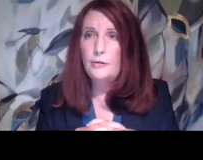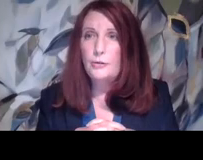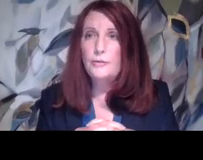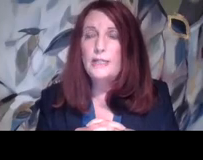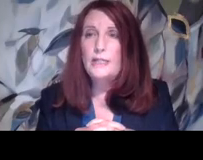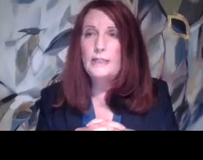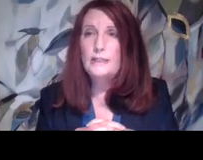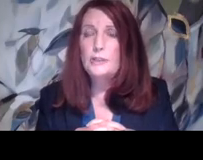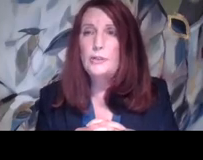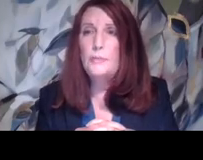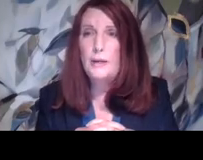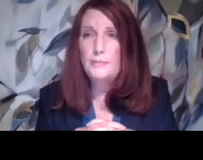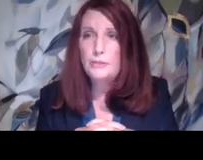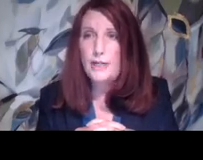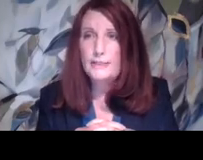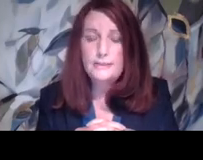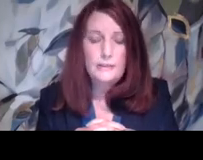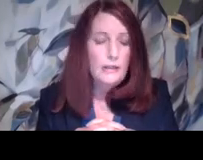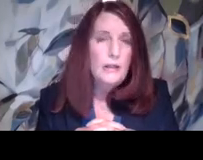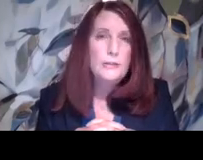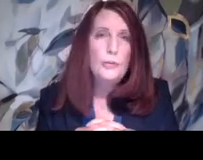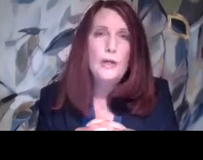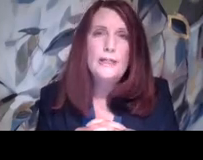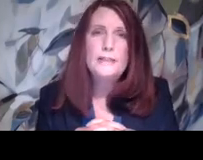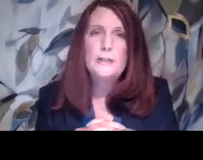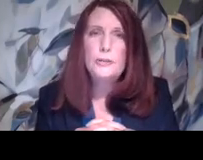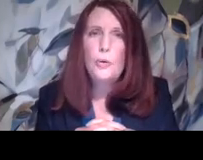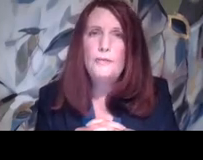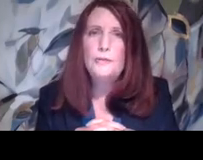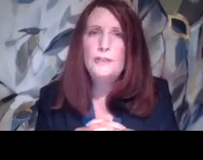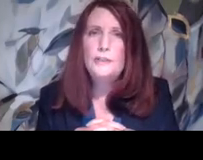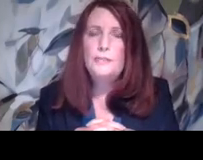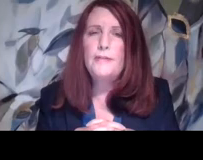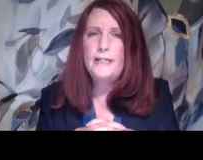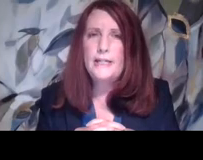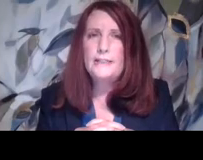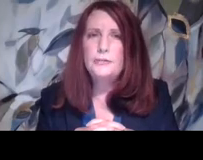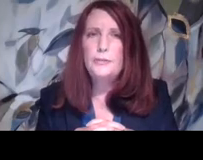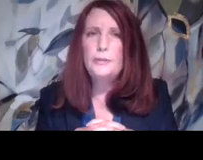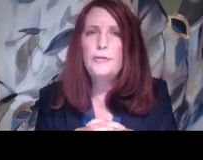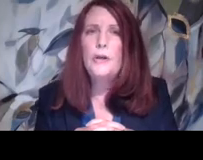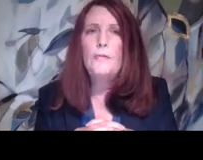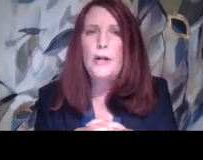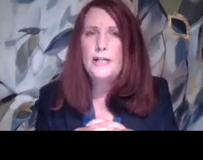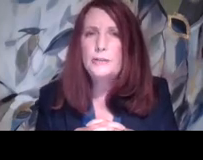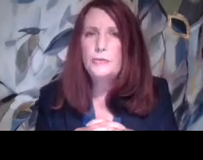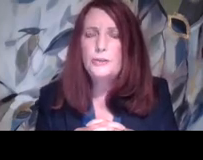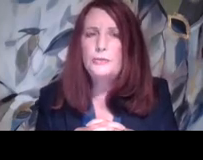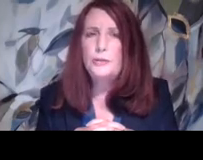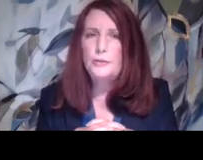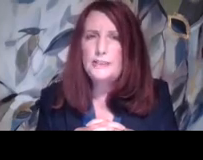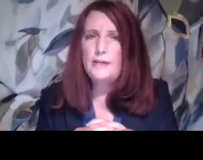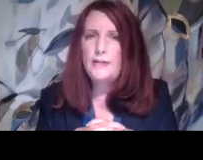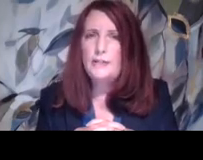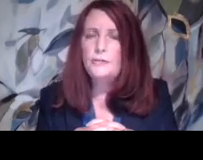like that occurs, it needs to be addressed. So one is a school refuses to provide an ASL interpreter for a high school